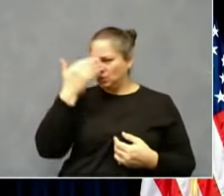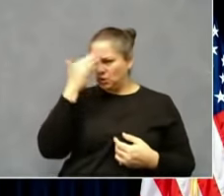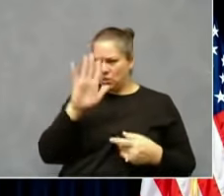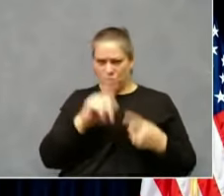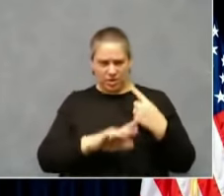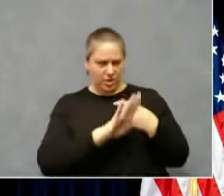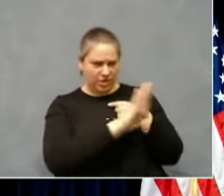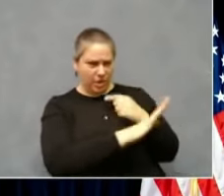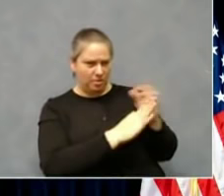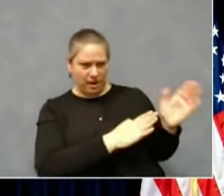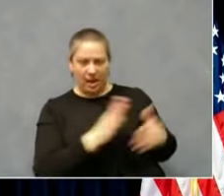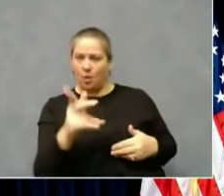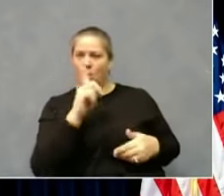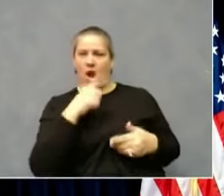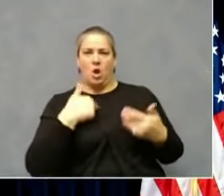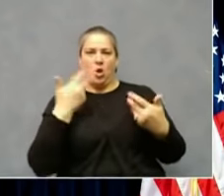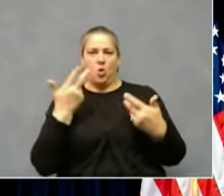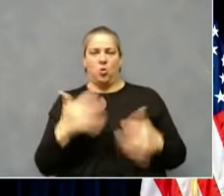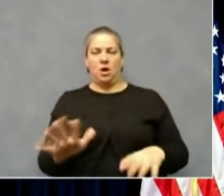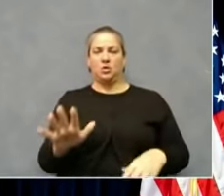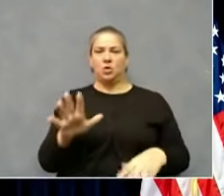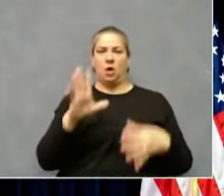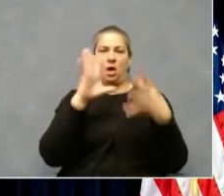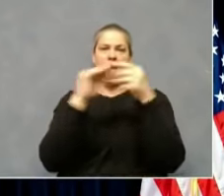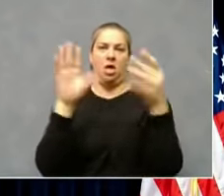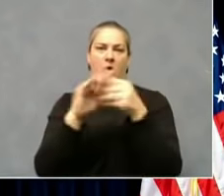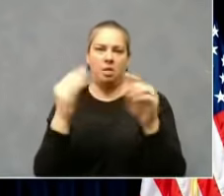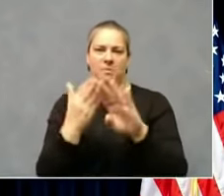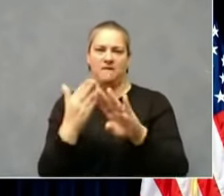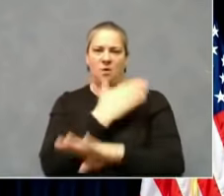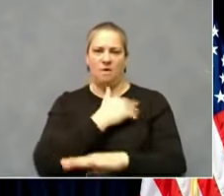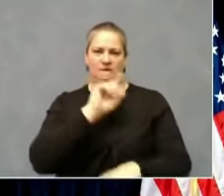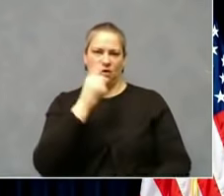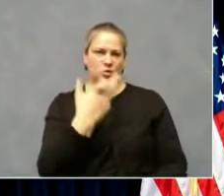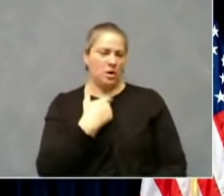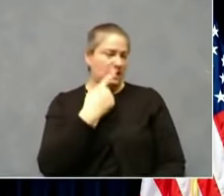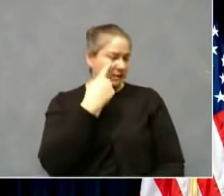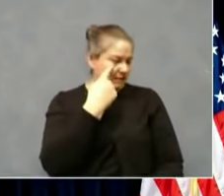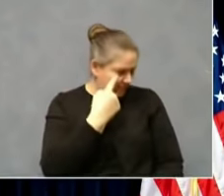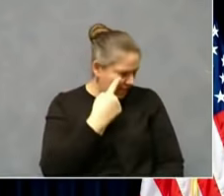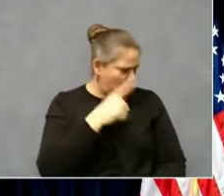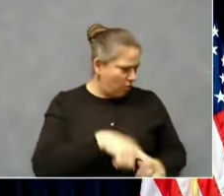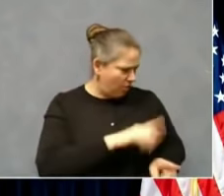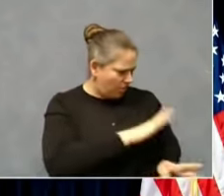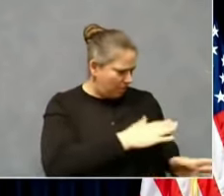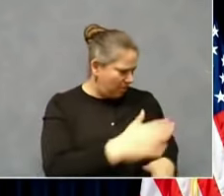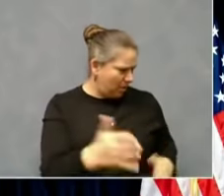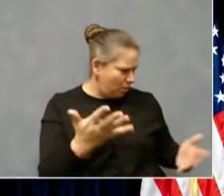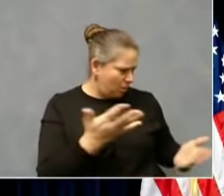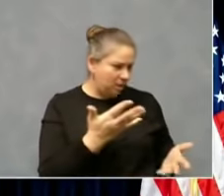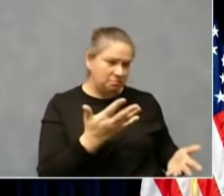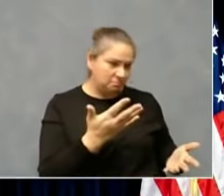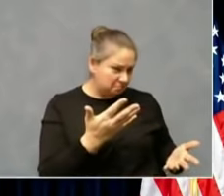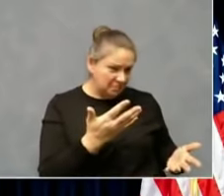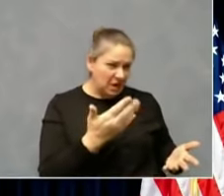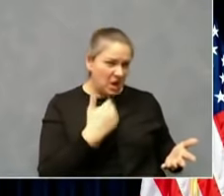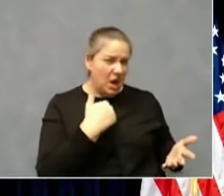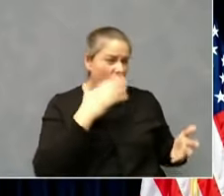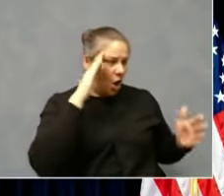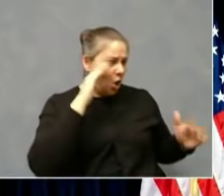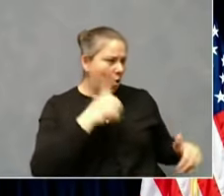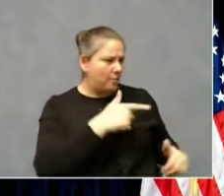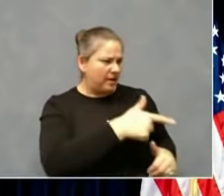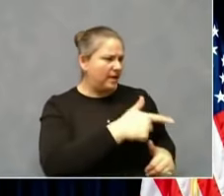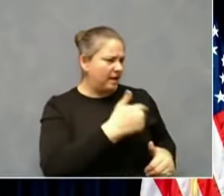prejudge it before I see it. Hopefully, hopefully that's an overgeneralization, and they have some very specific